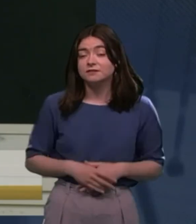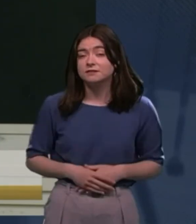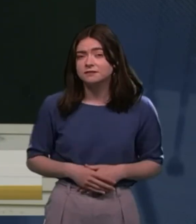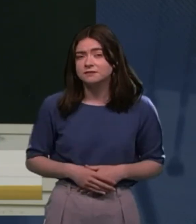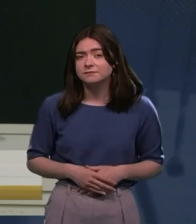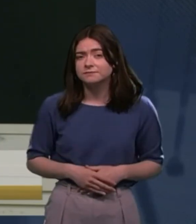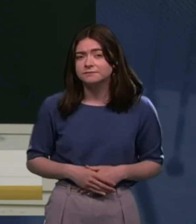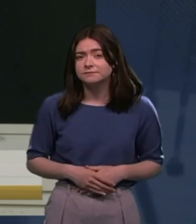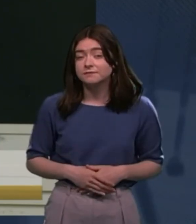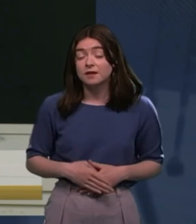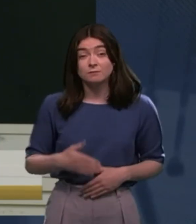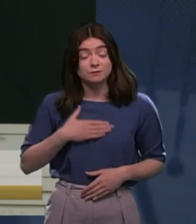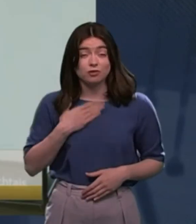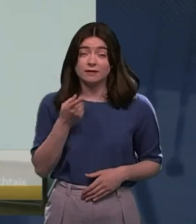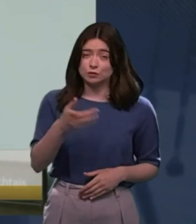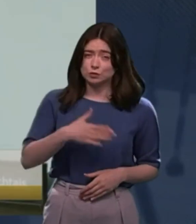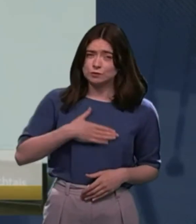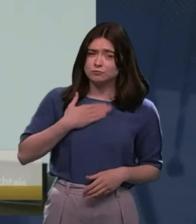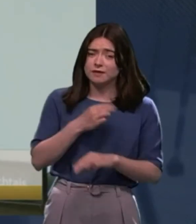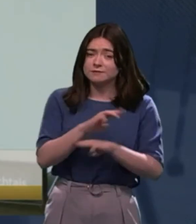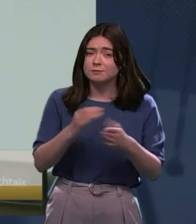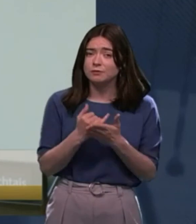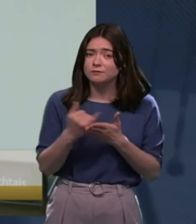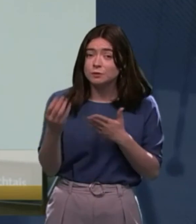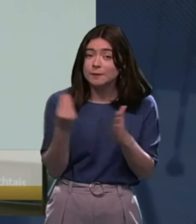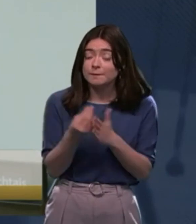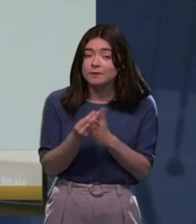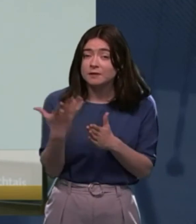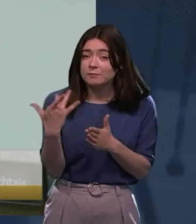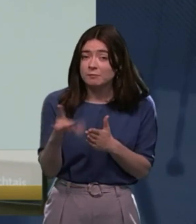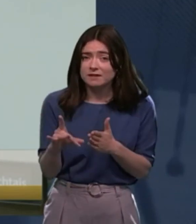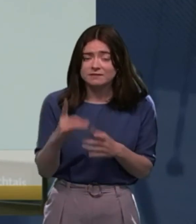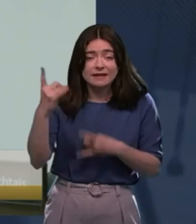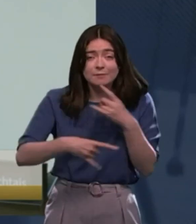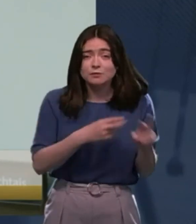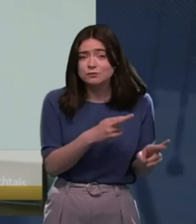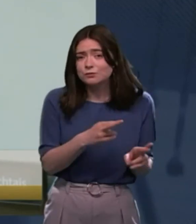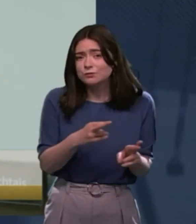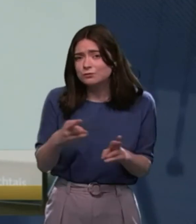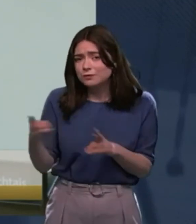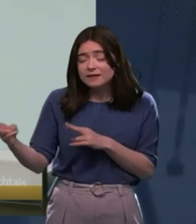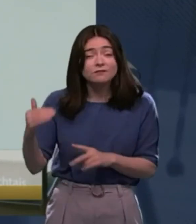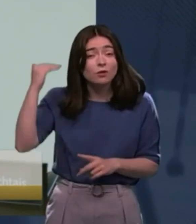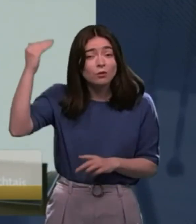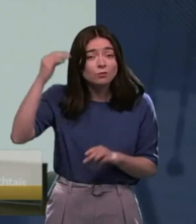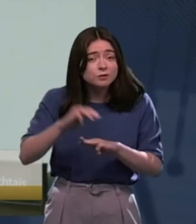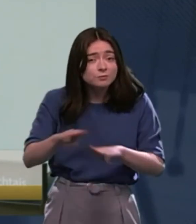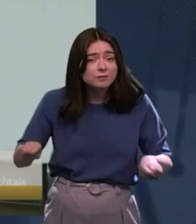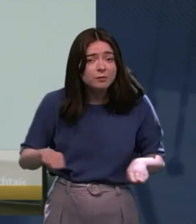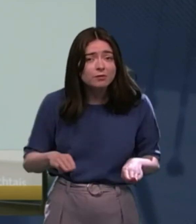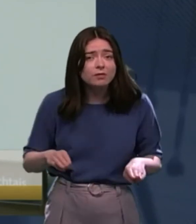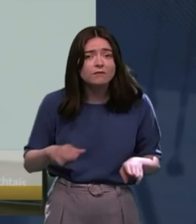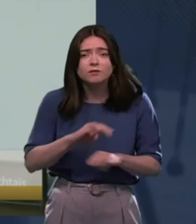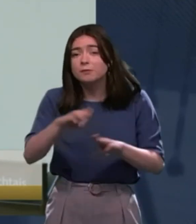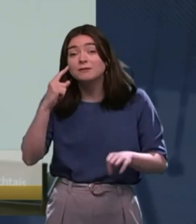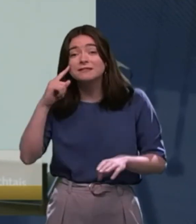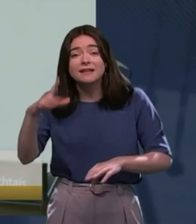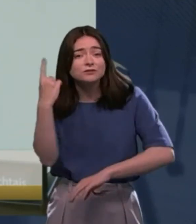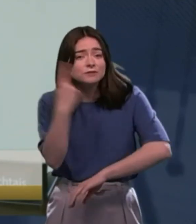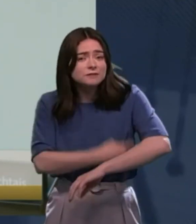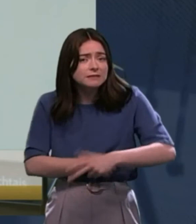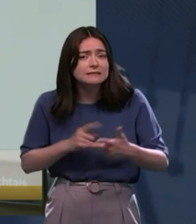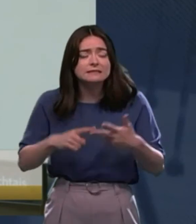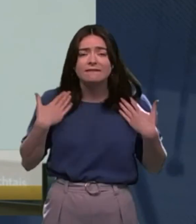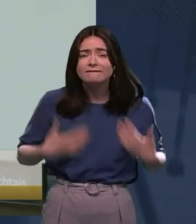I'm surprised that you're surprised that people are refusing money in a bank. This is a regular occurrence for older people, for people with intellectual disabilities,